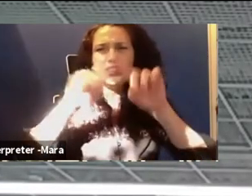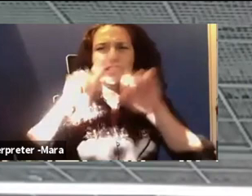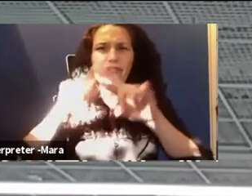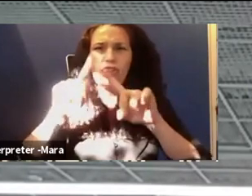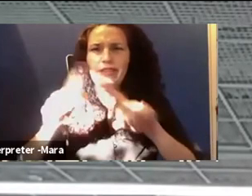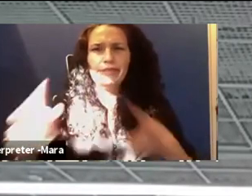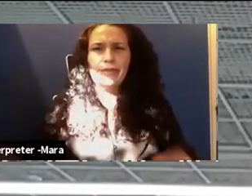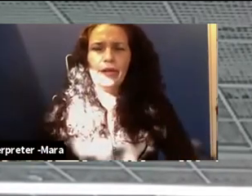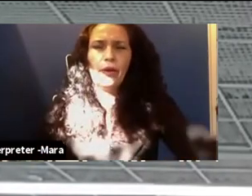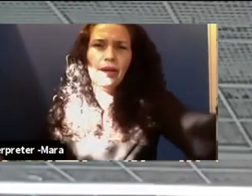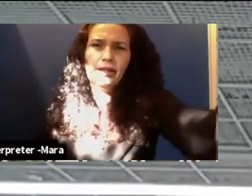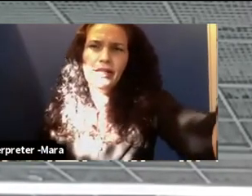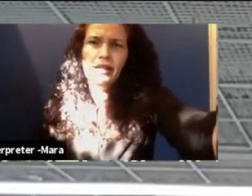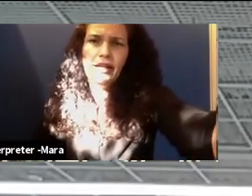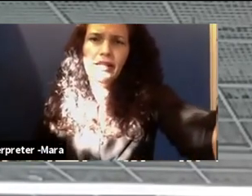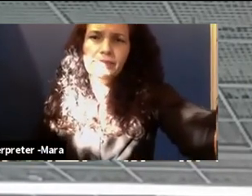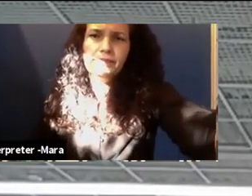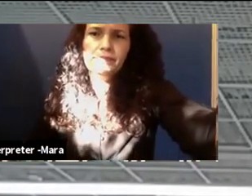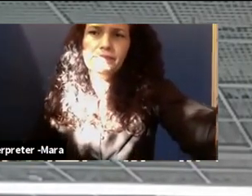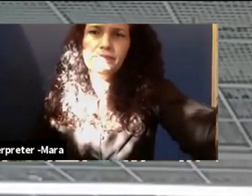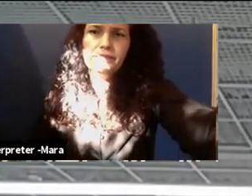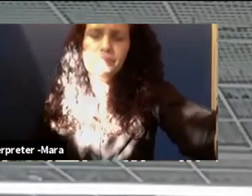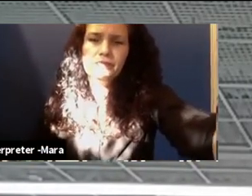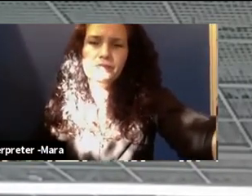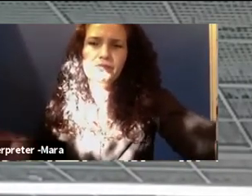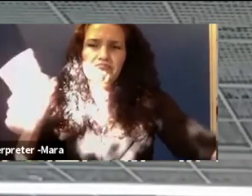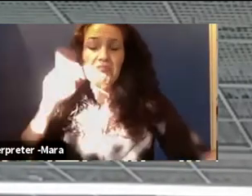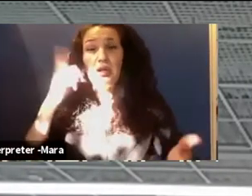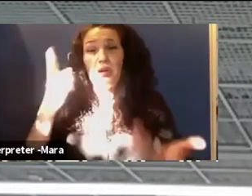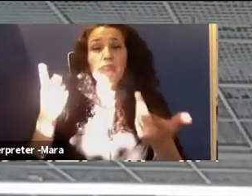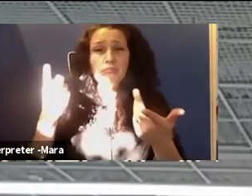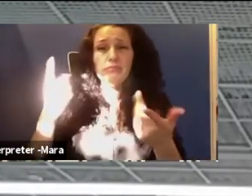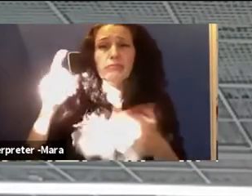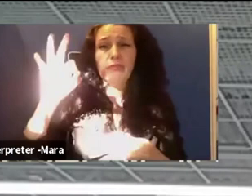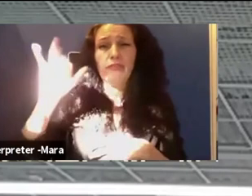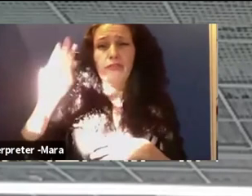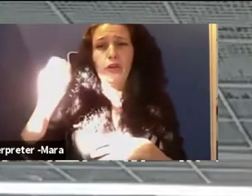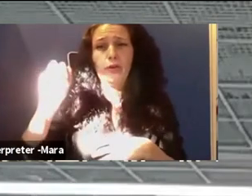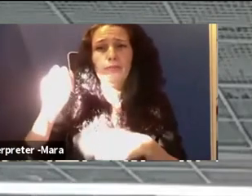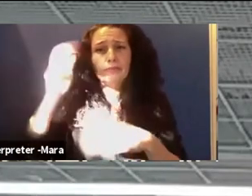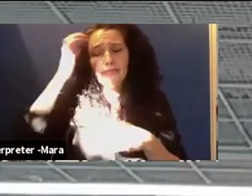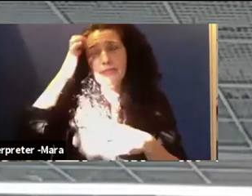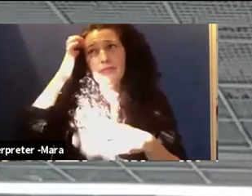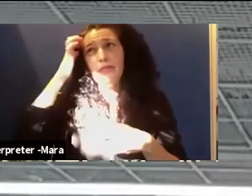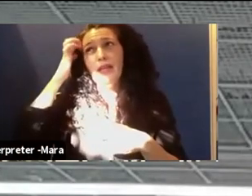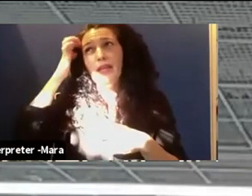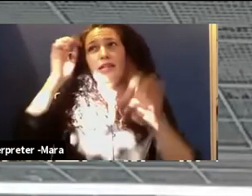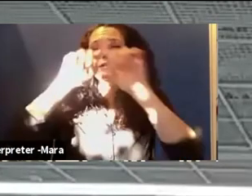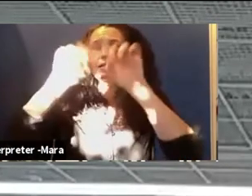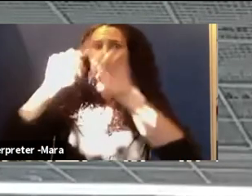on mobile, firmware, patches, versions,